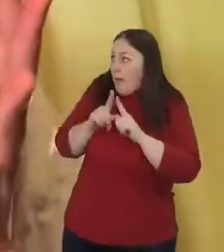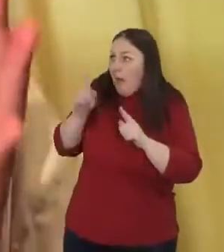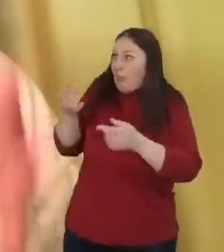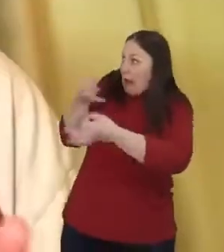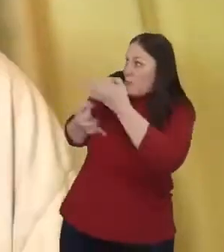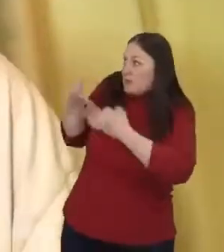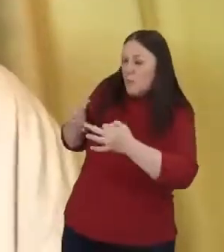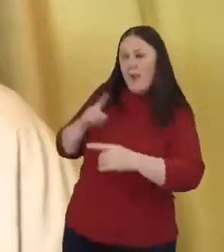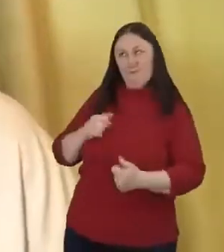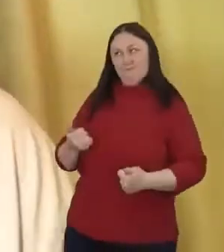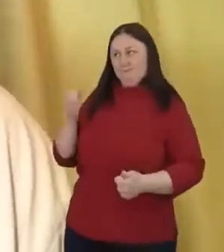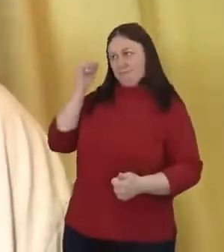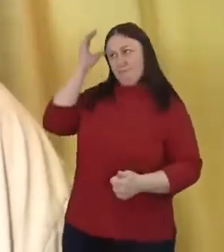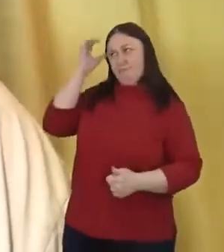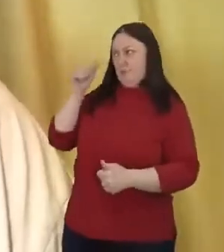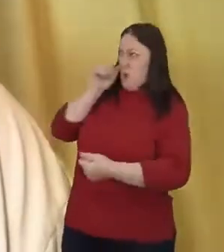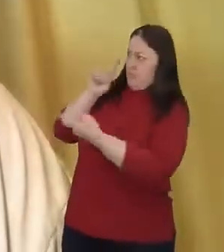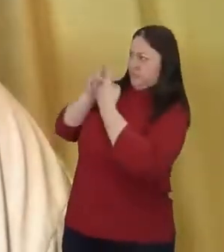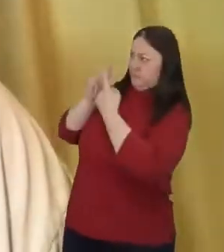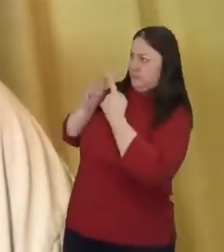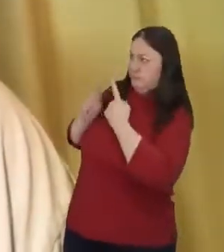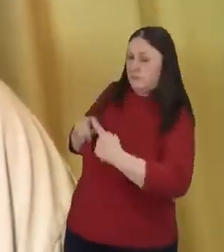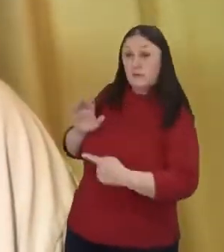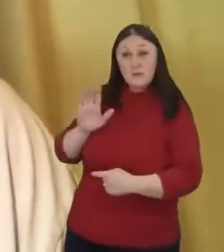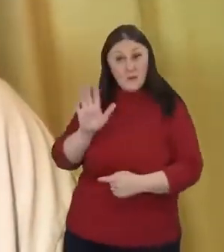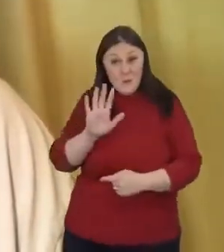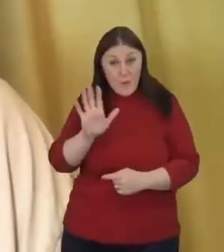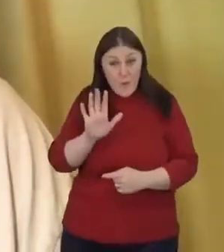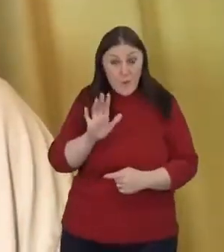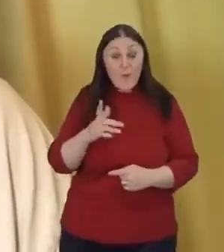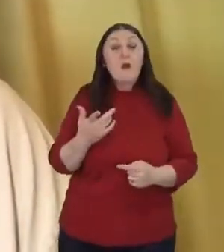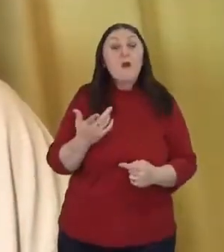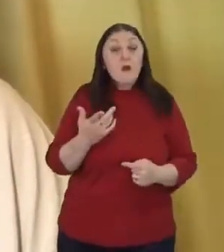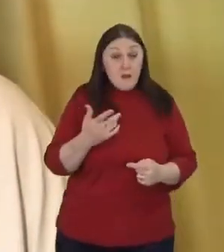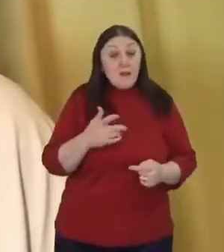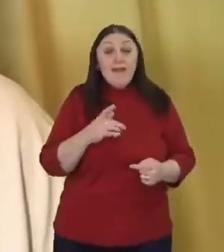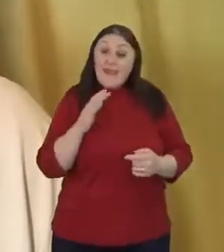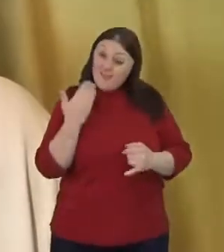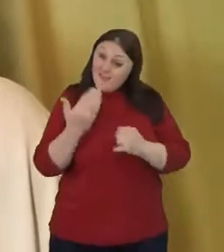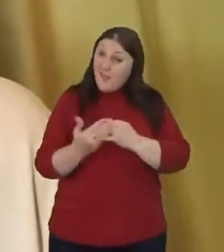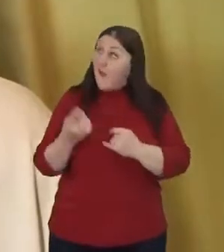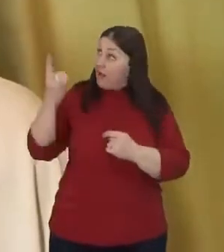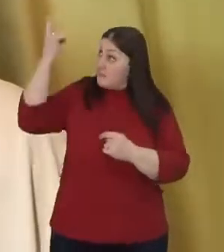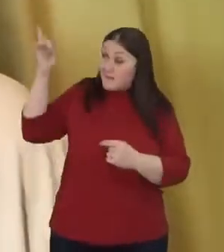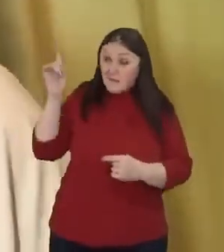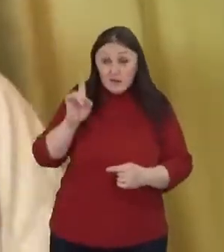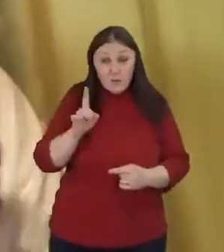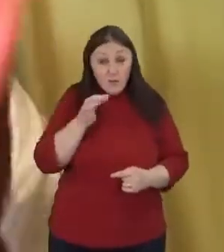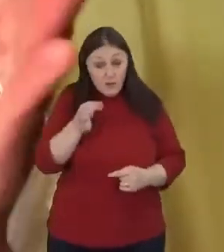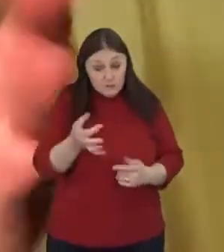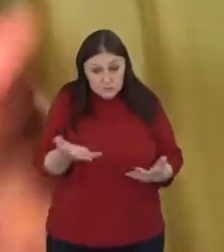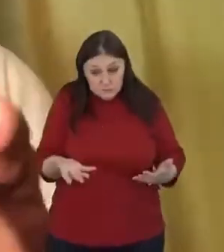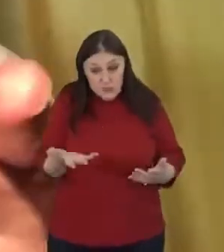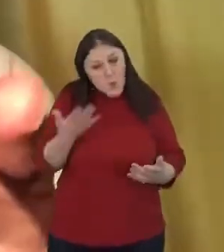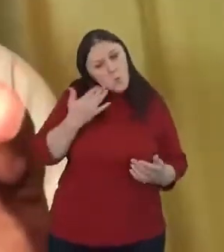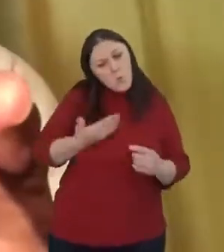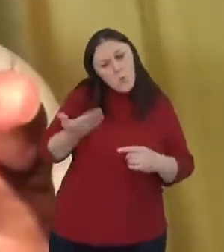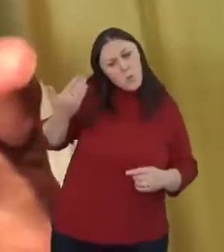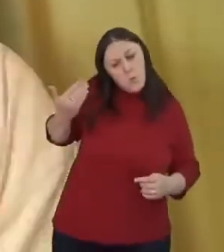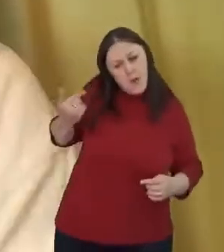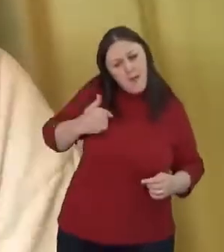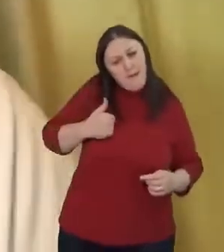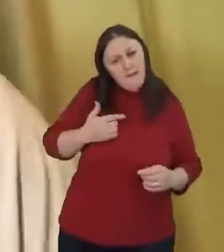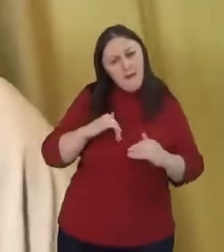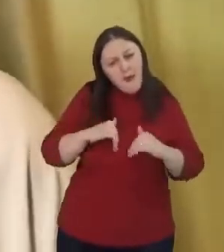we're actually going to be asked in the end, when I was hungry, did you feed me? When I was in prison,